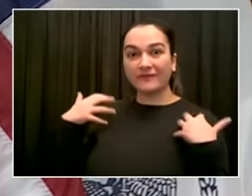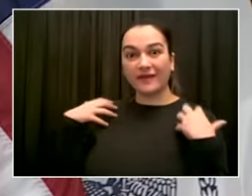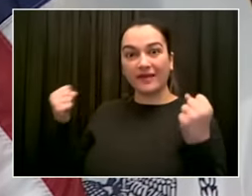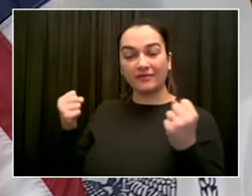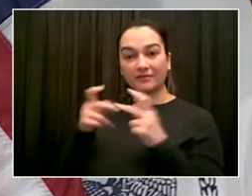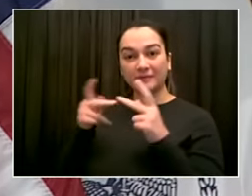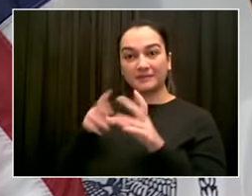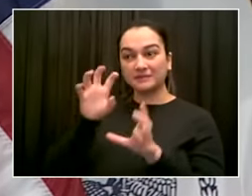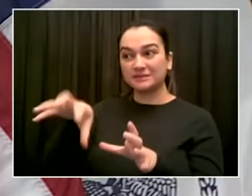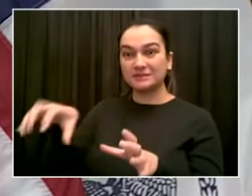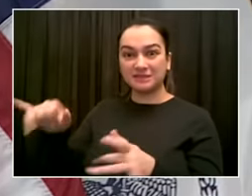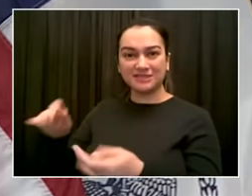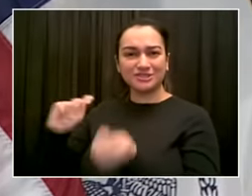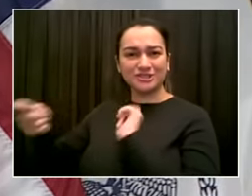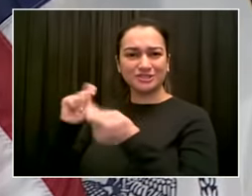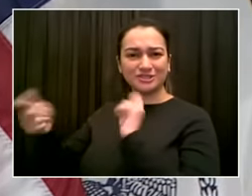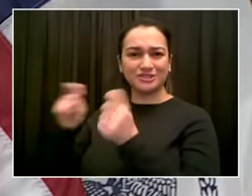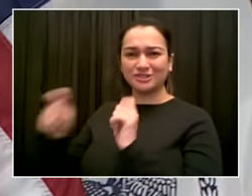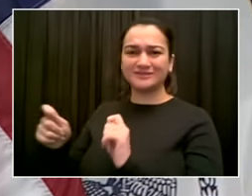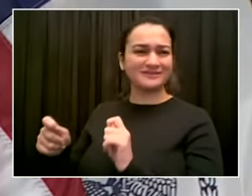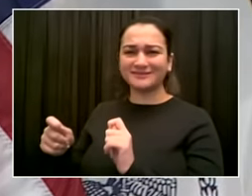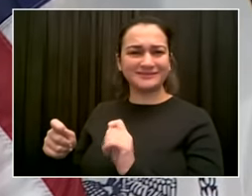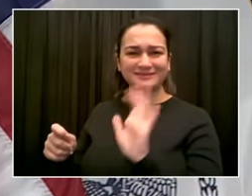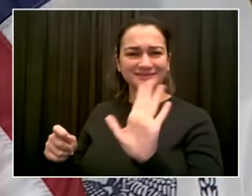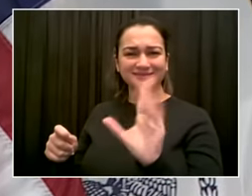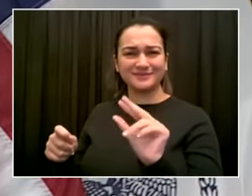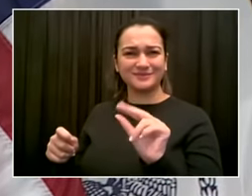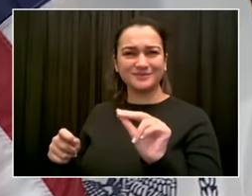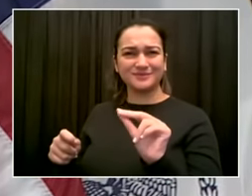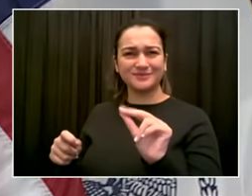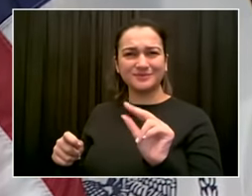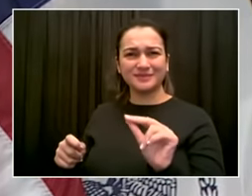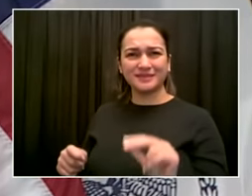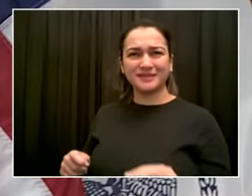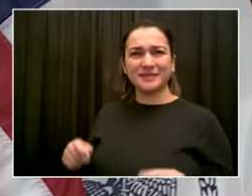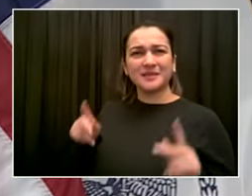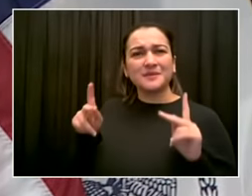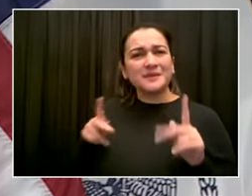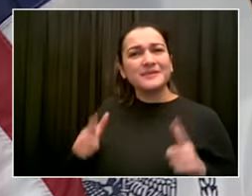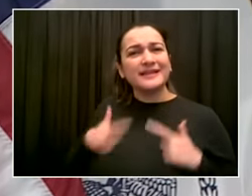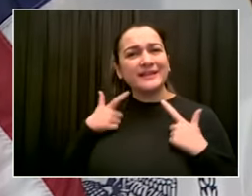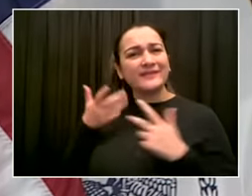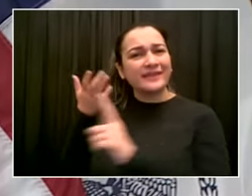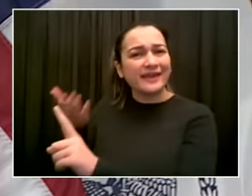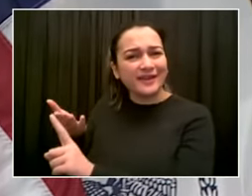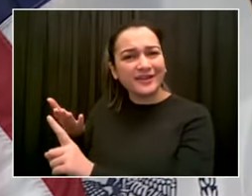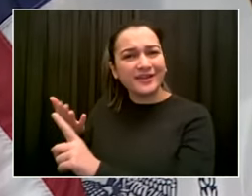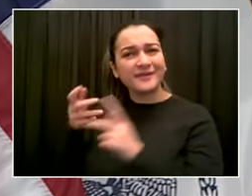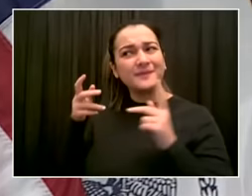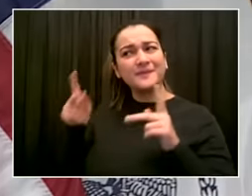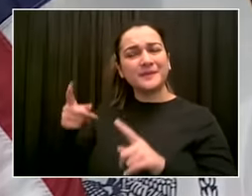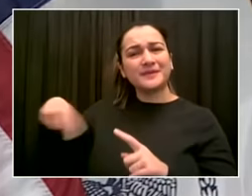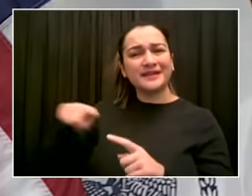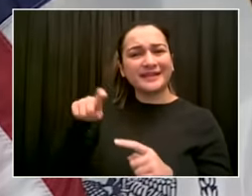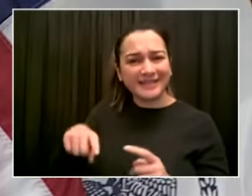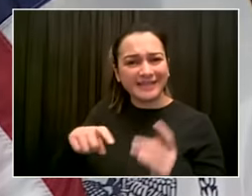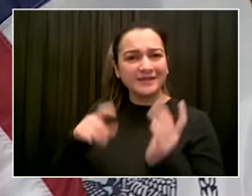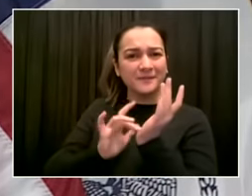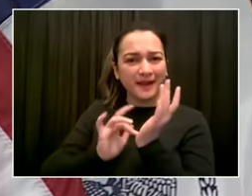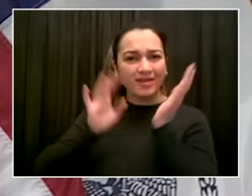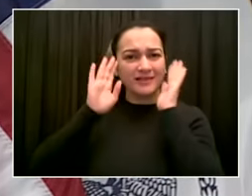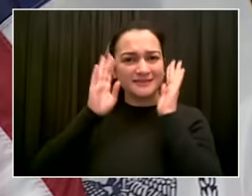The people of the Rockways need more health care, not less. And in the middle of pandemic, talk about taking away the one hospital they have. That's ridiculous.